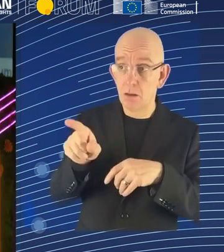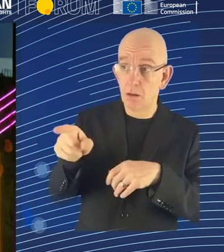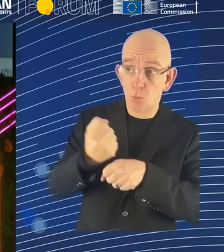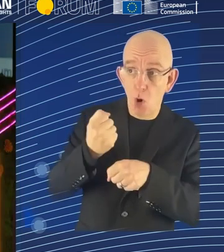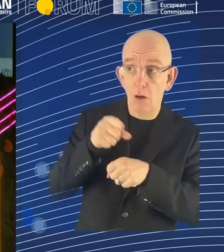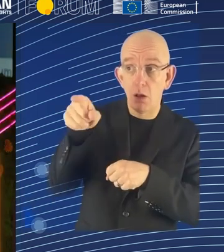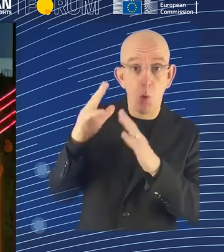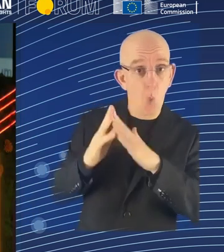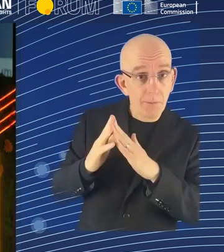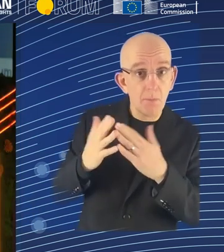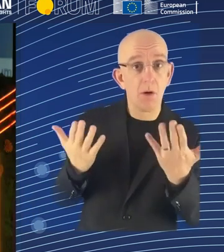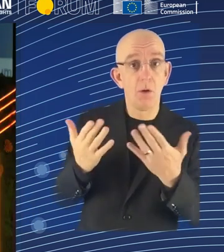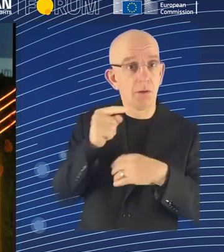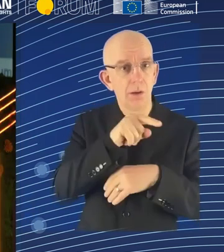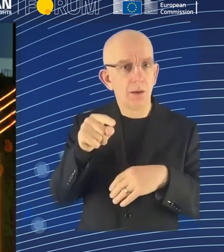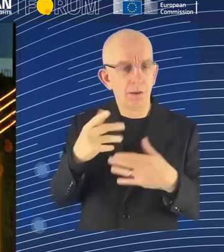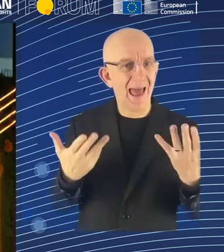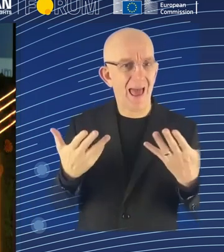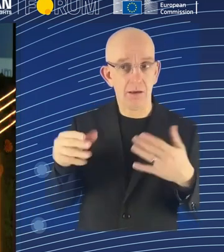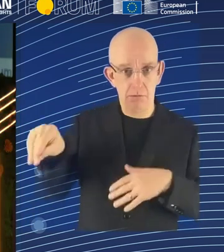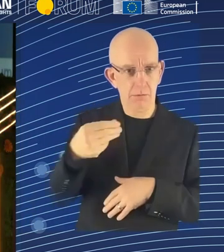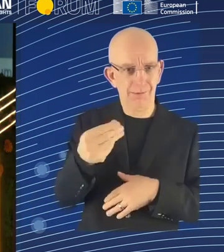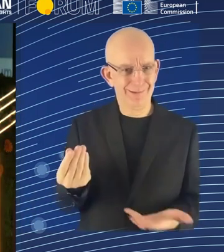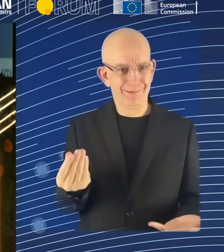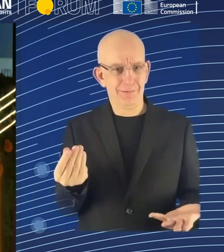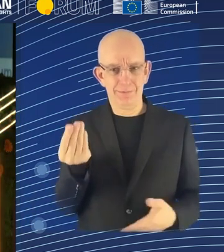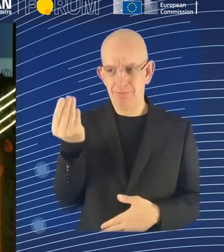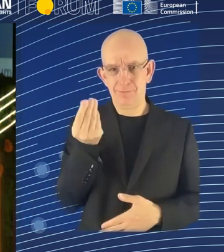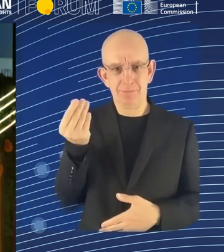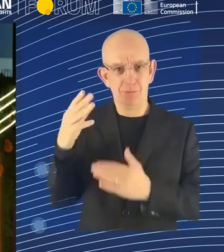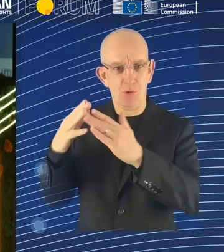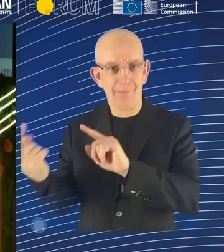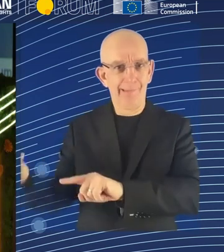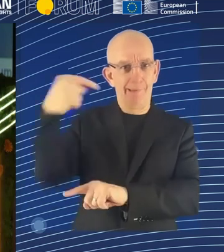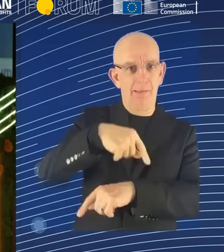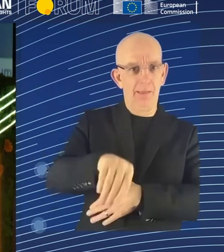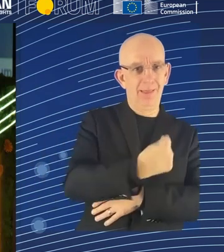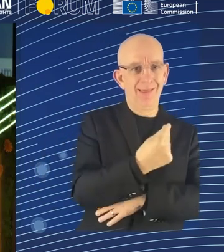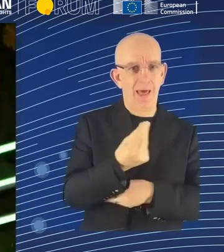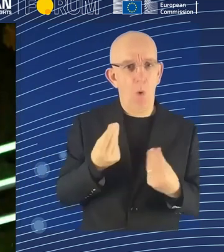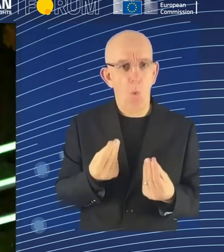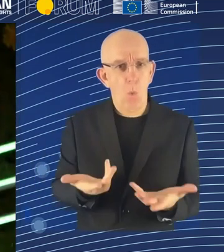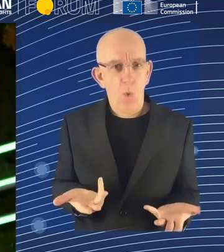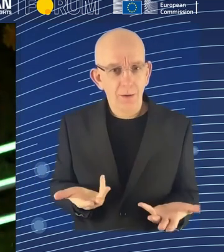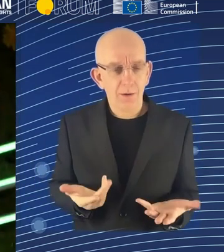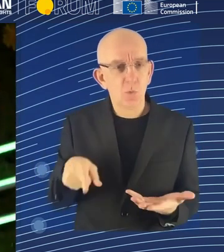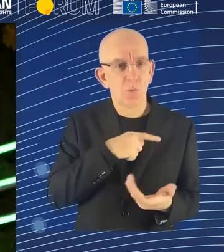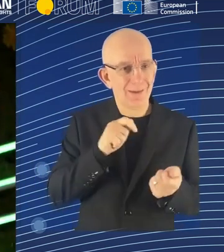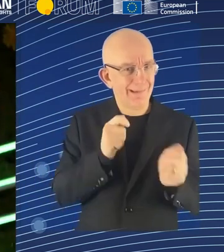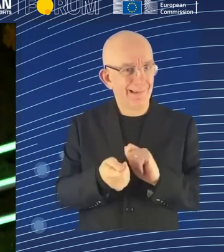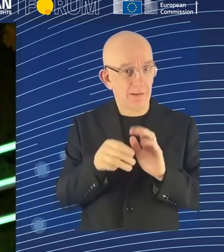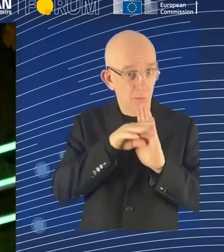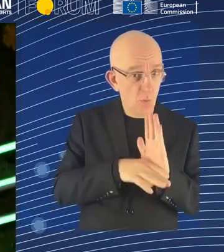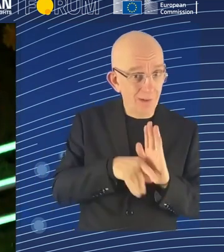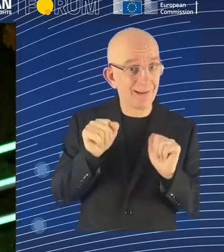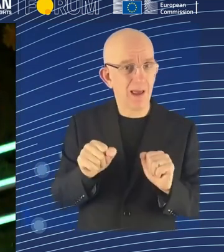And how can we steer those technologies towards being complementary rather than automating new jobs? The second example is